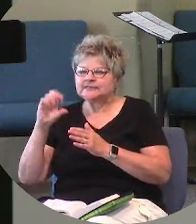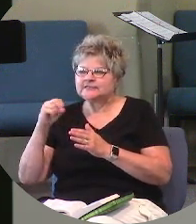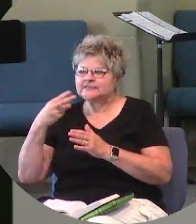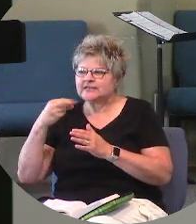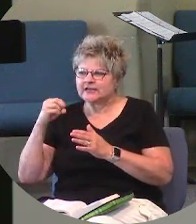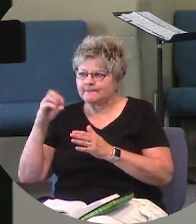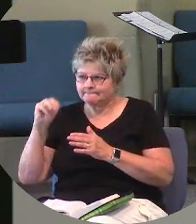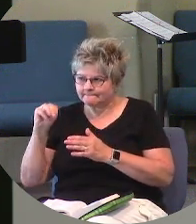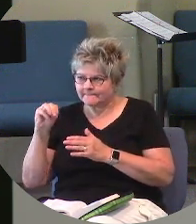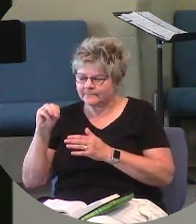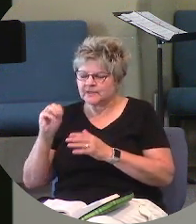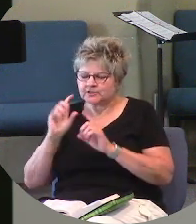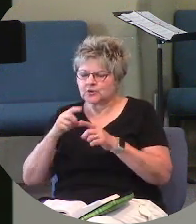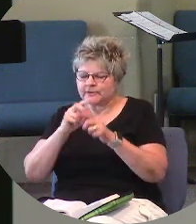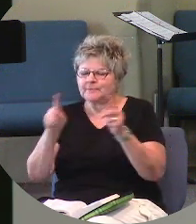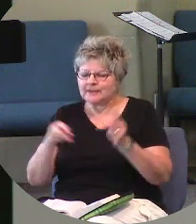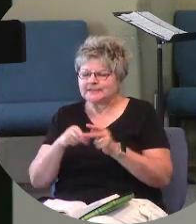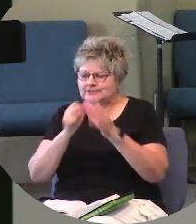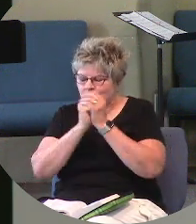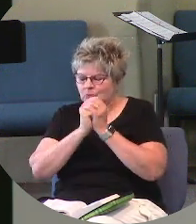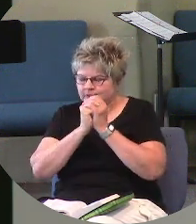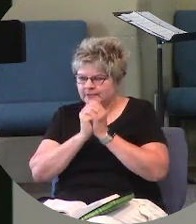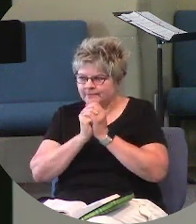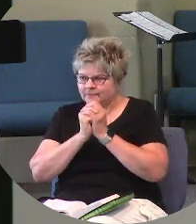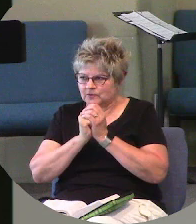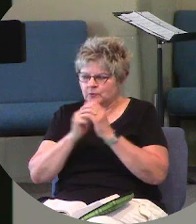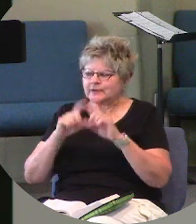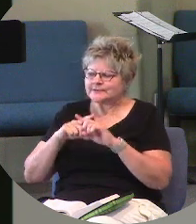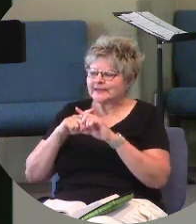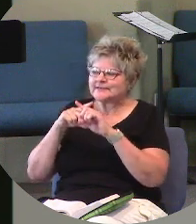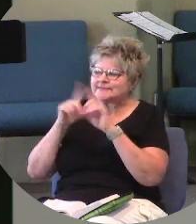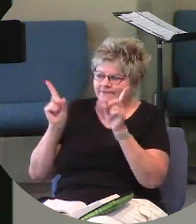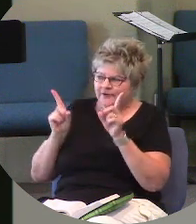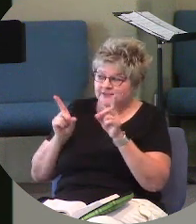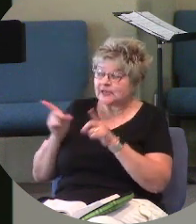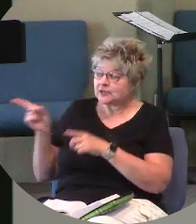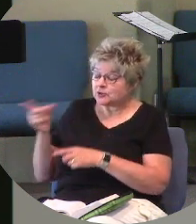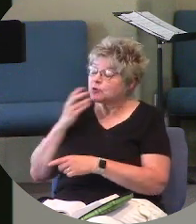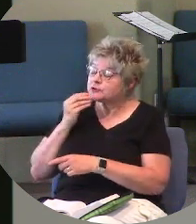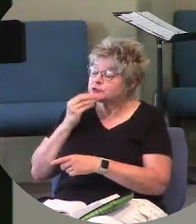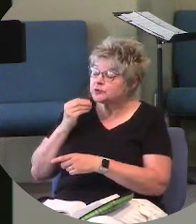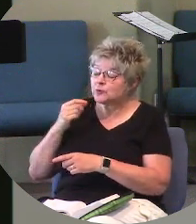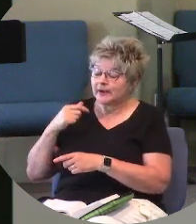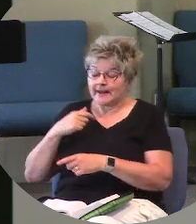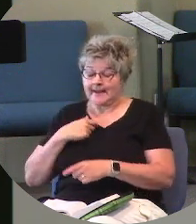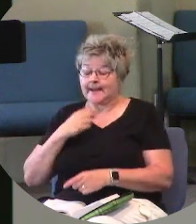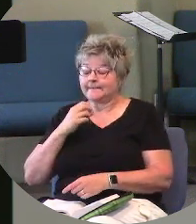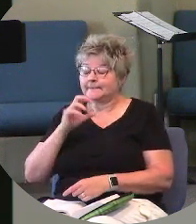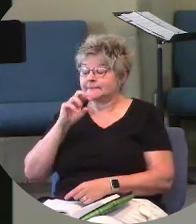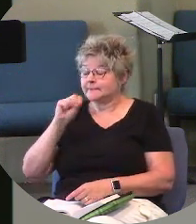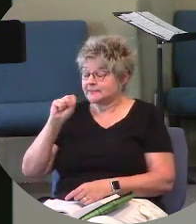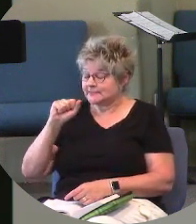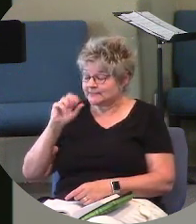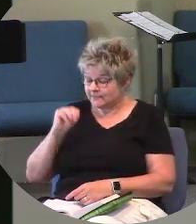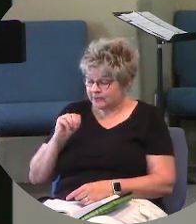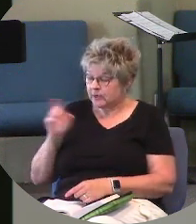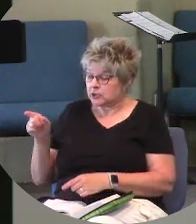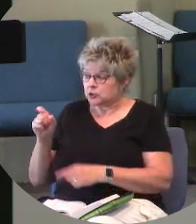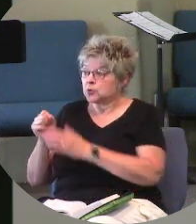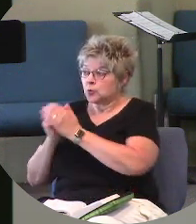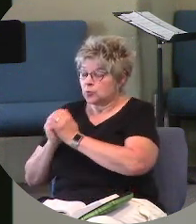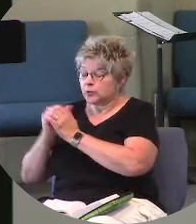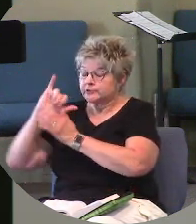See, there's a difference between us. You're Jew. I'm Samaritan. You worship in Jerusalem.